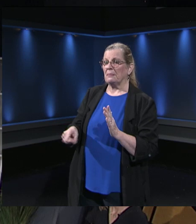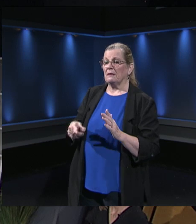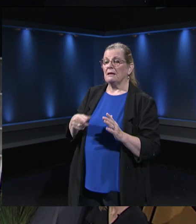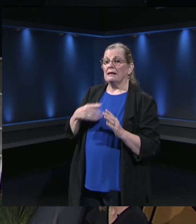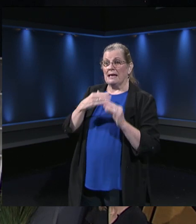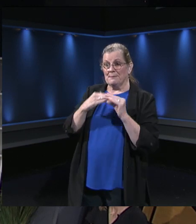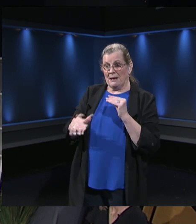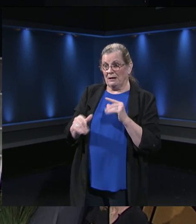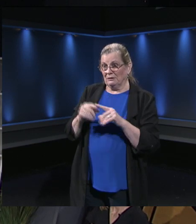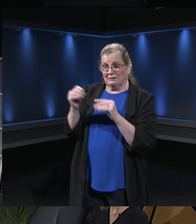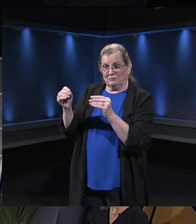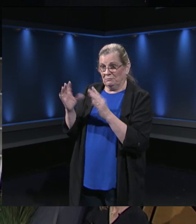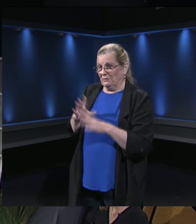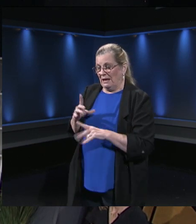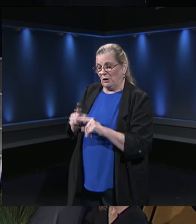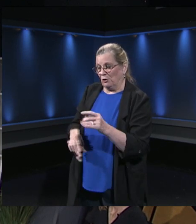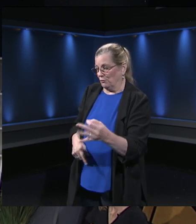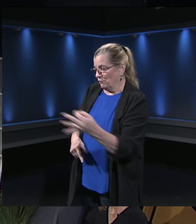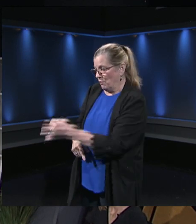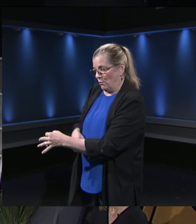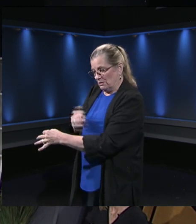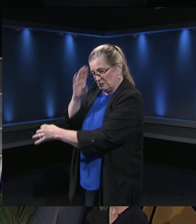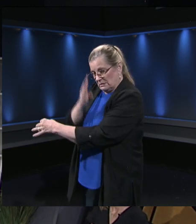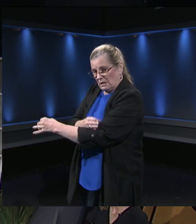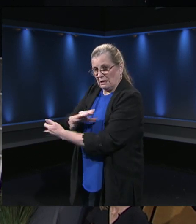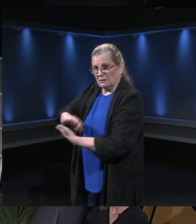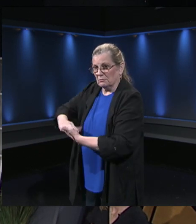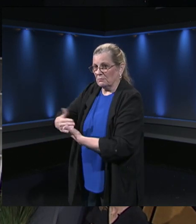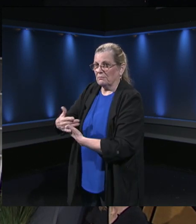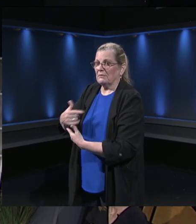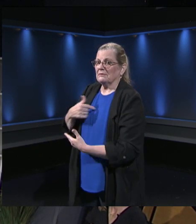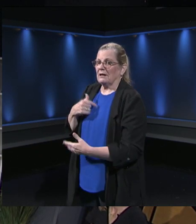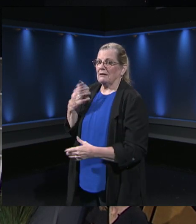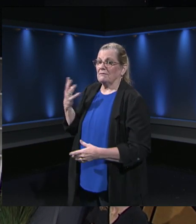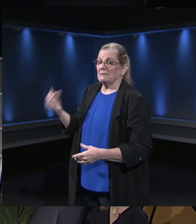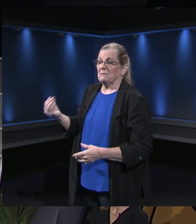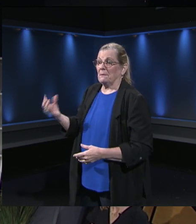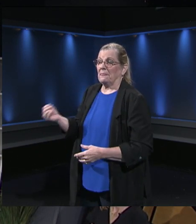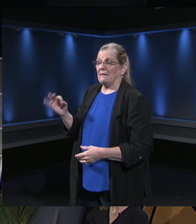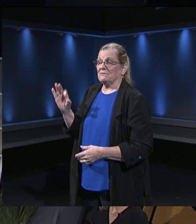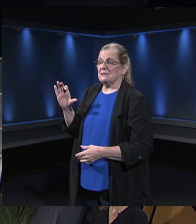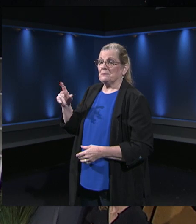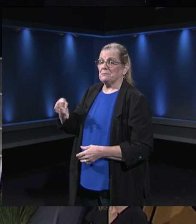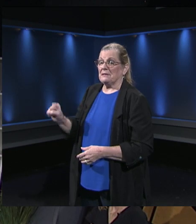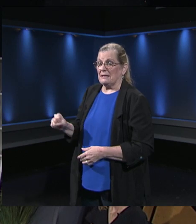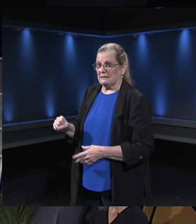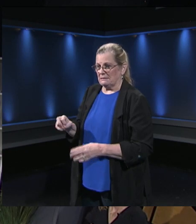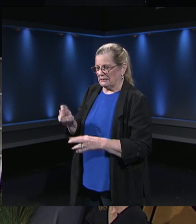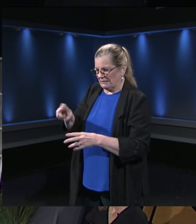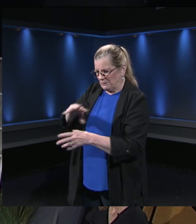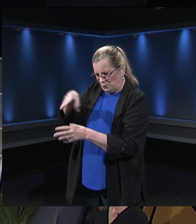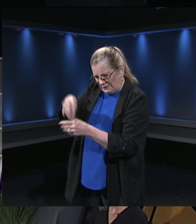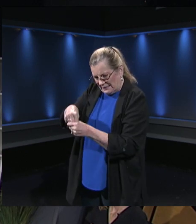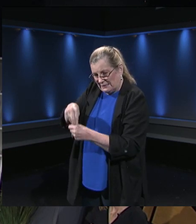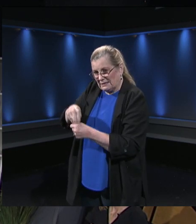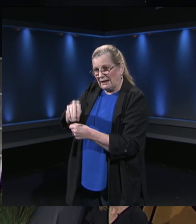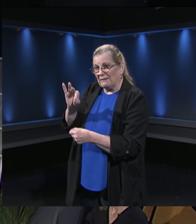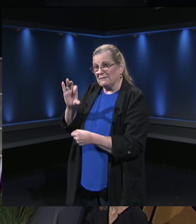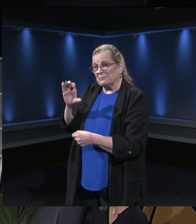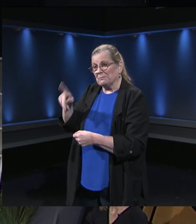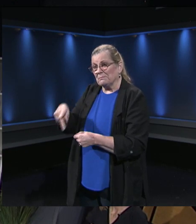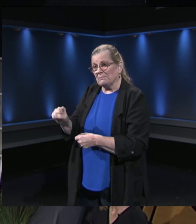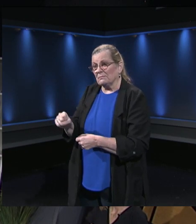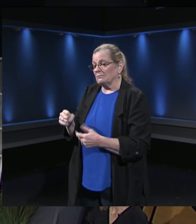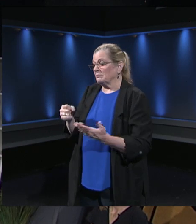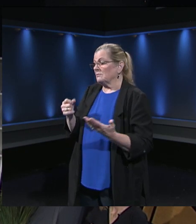couldn't forward an email to his school email because I'm outside of FCPS. I did call the parent technology help desk